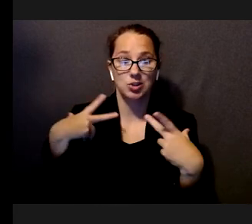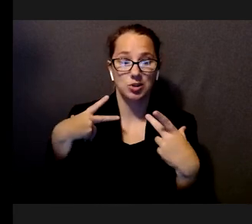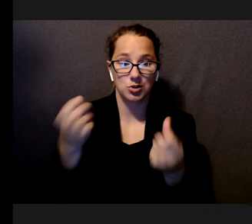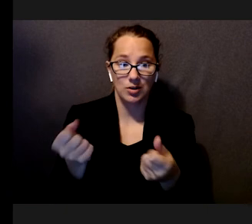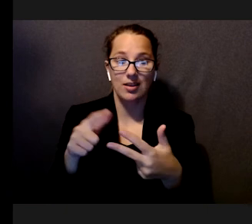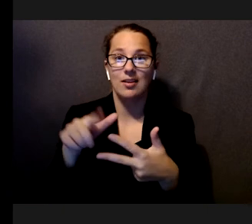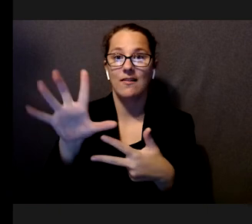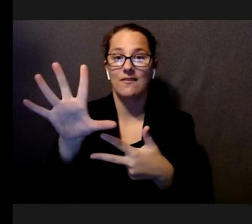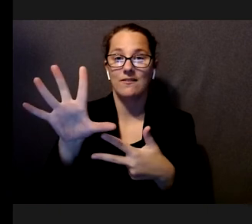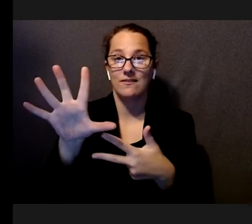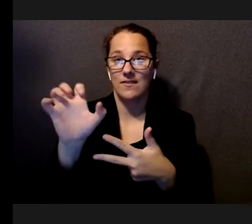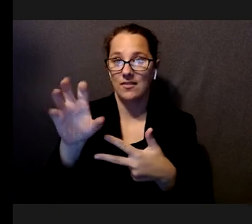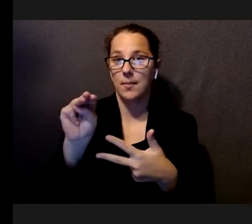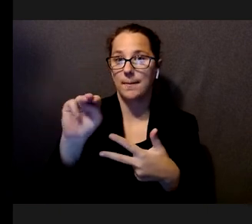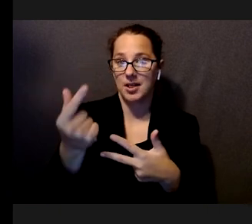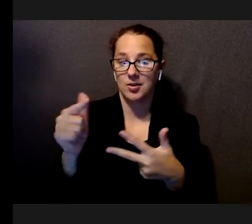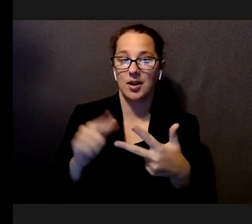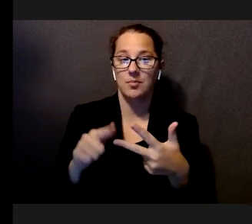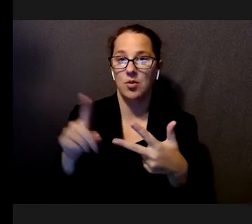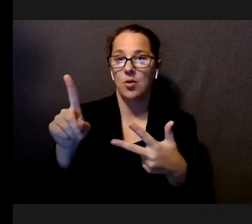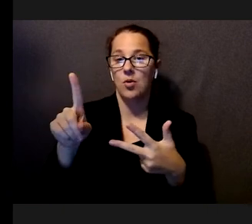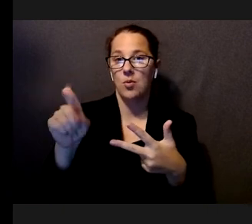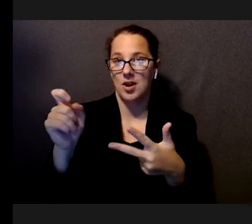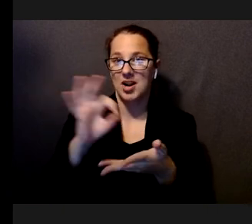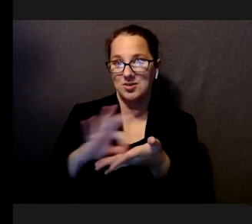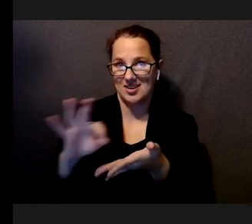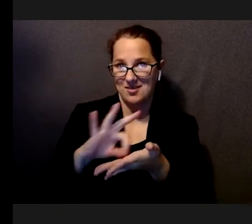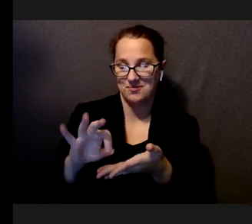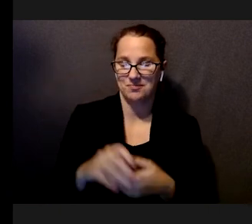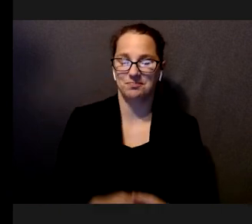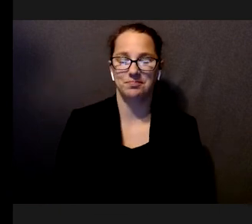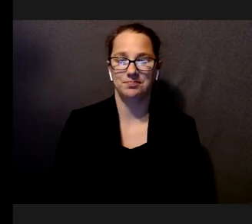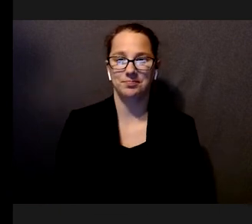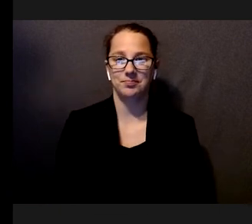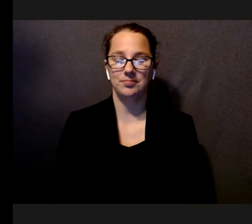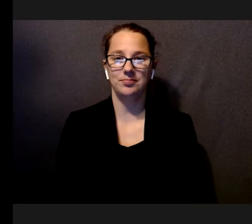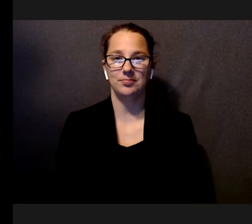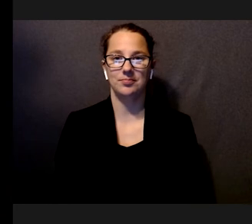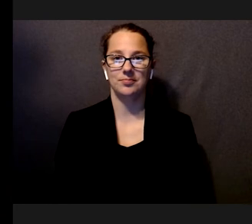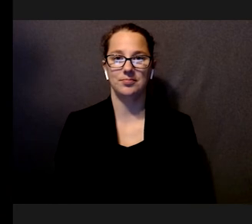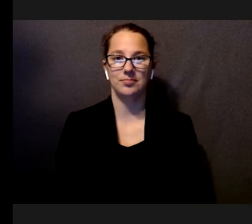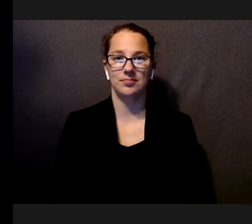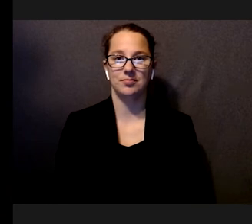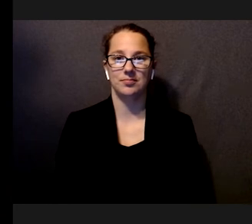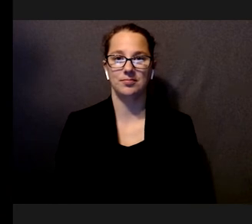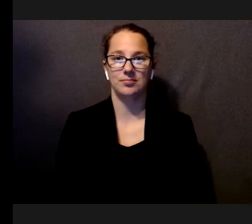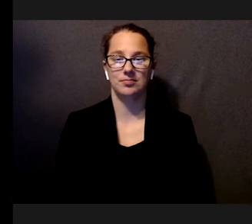very specific. We told them to get, you know, the 500 milligram, 100 count